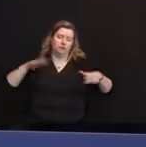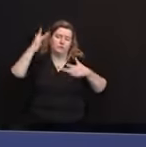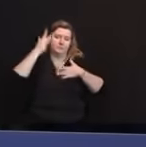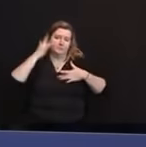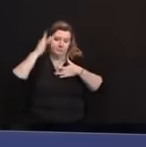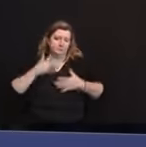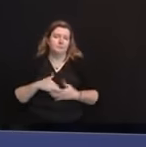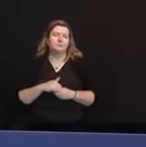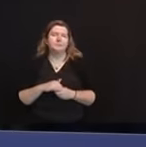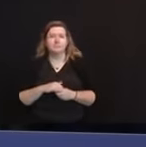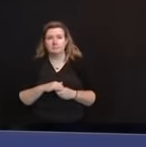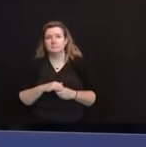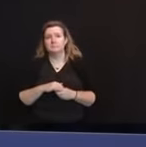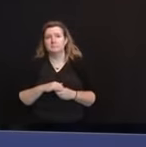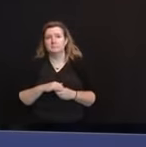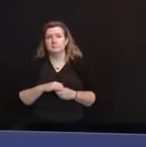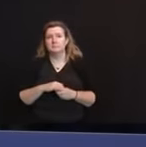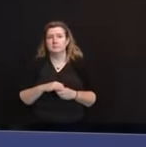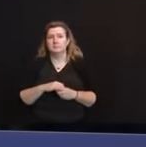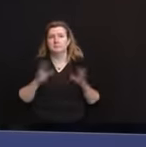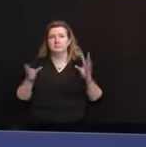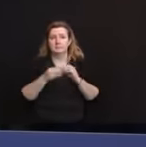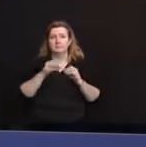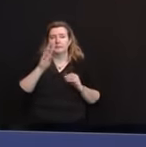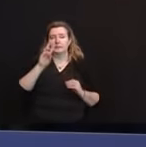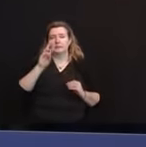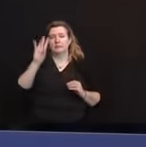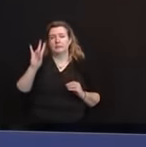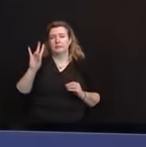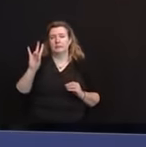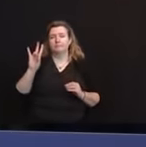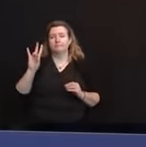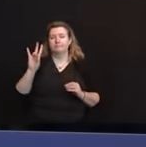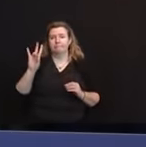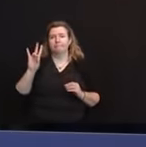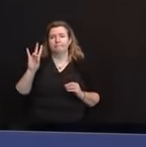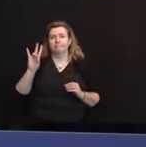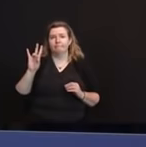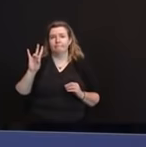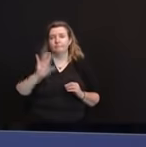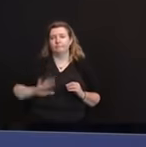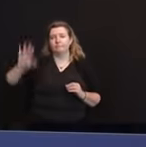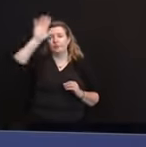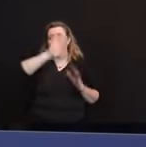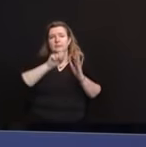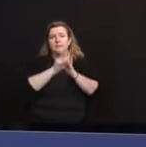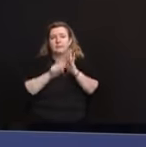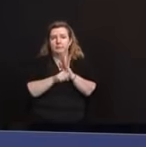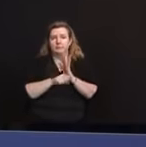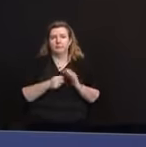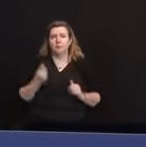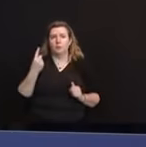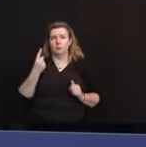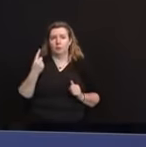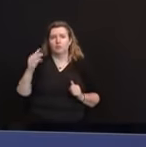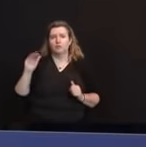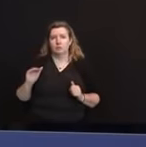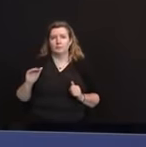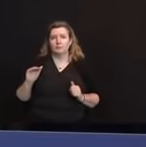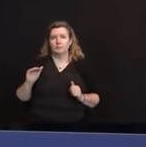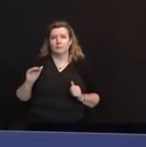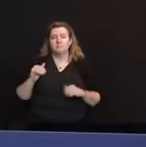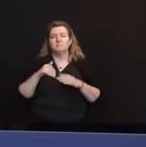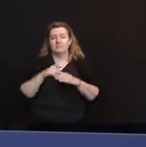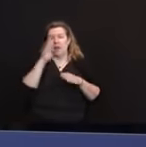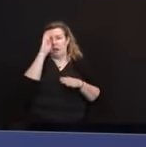so there are currently 67 total cases in the state and one of those children is currently hospitalized.